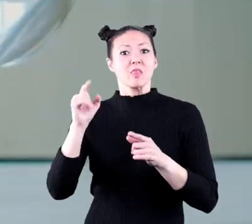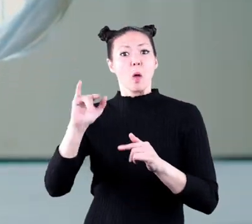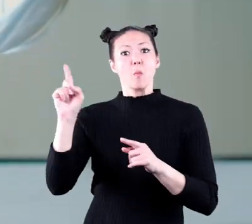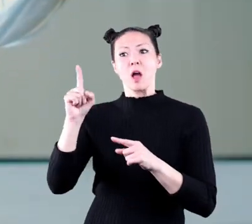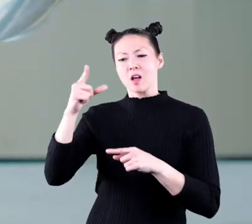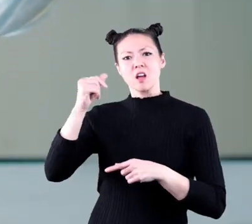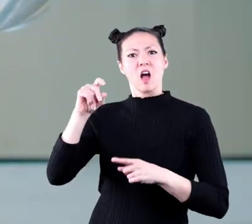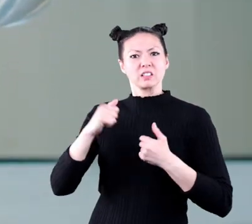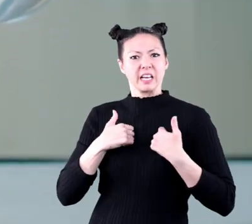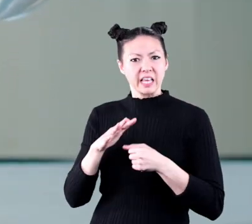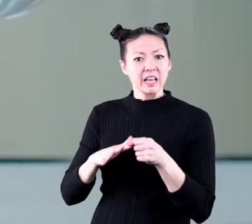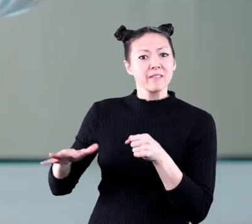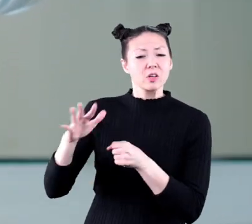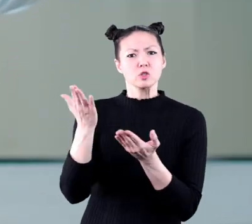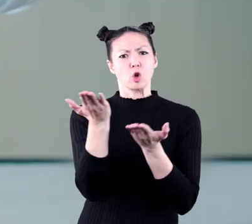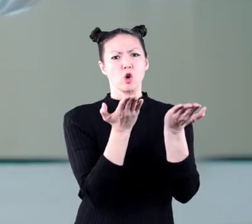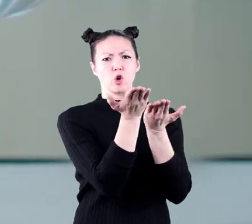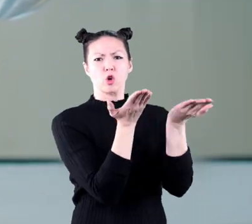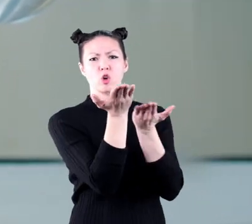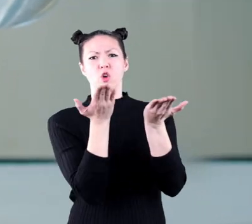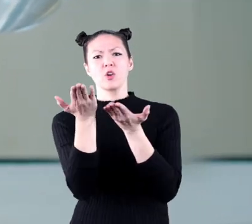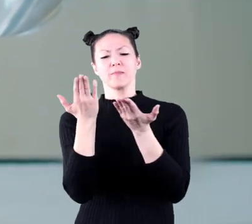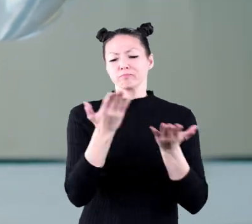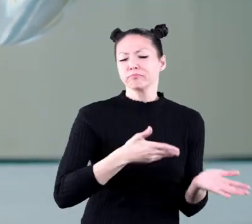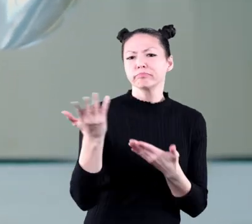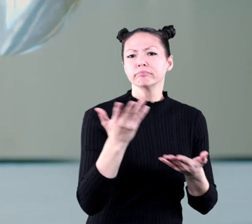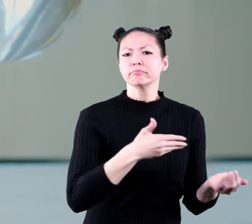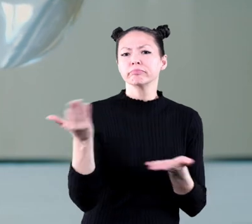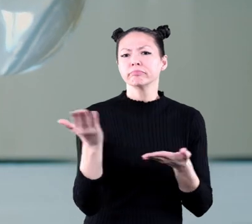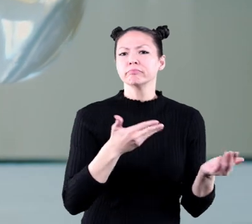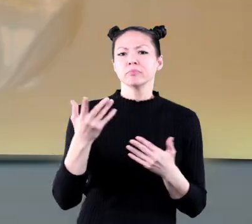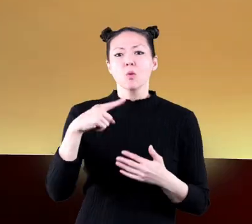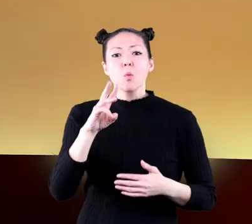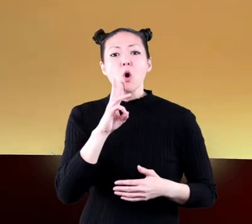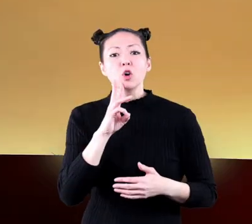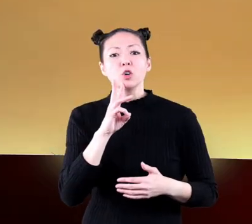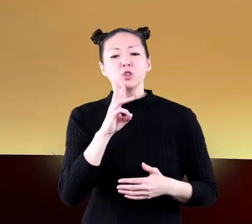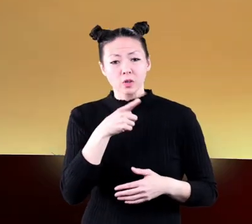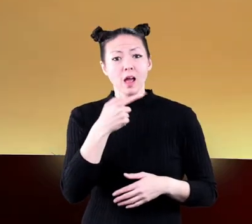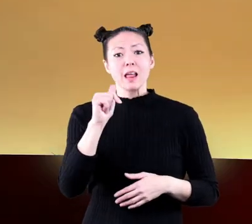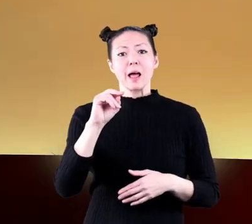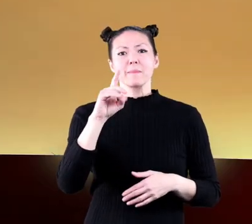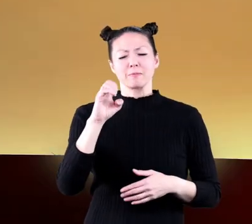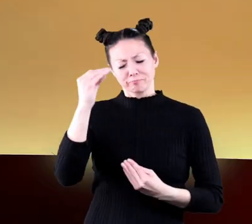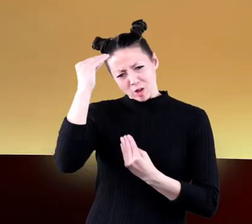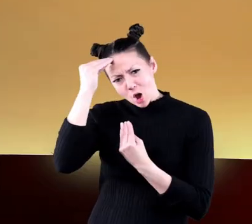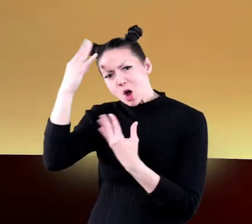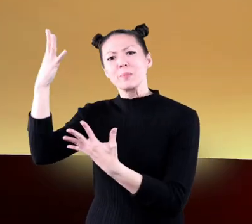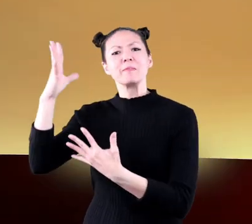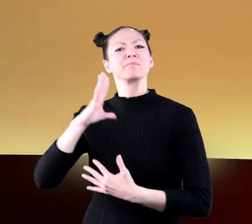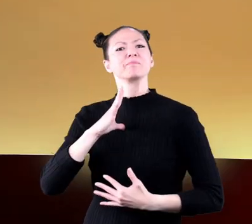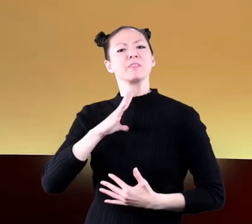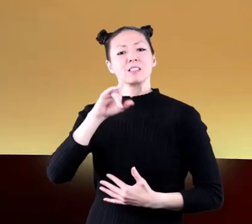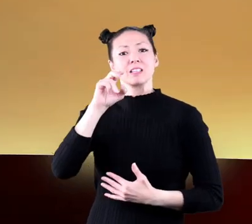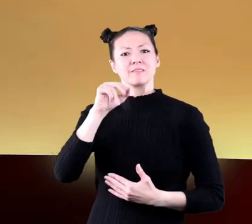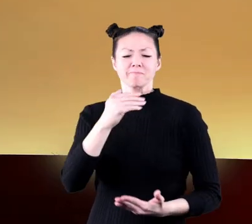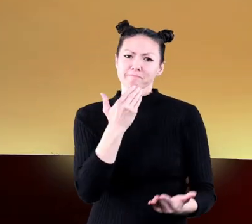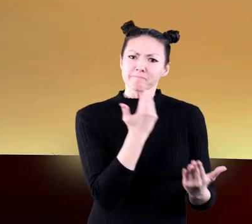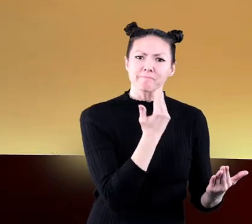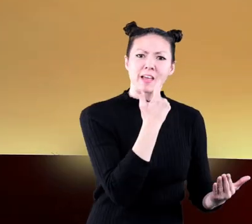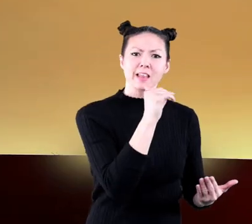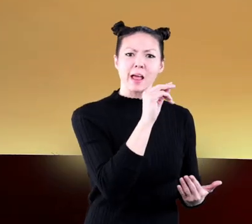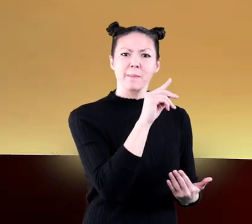gods lived, and served the gods by bringing them water. Ganymede obeyed. Zeus thanked